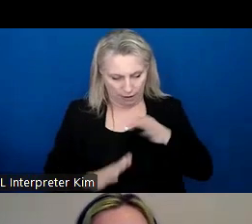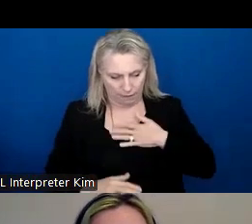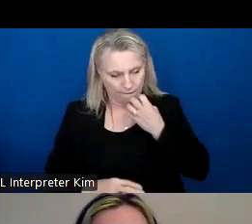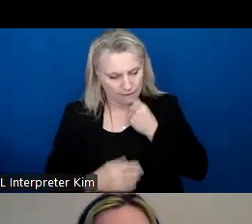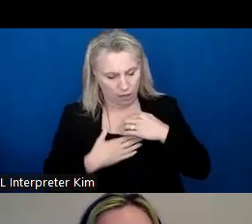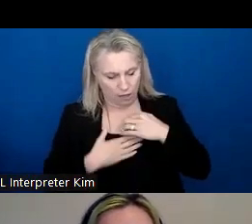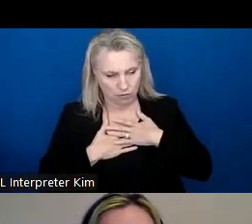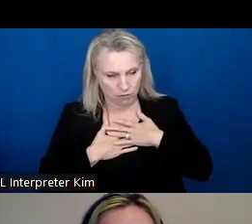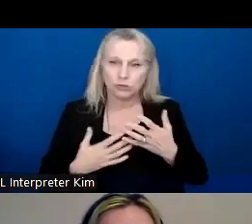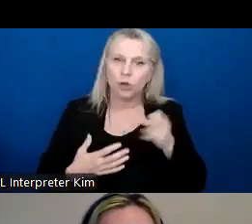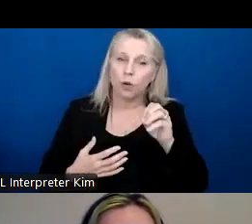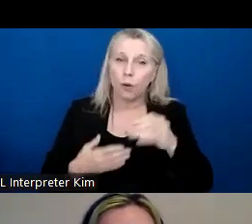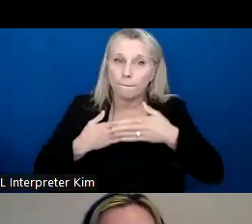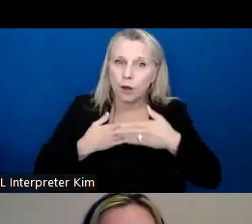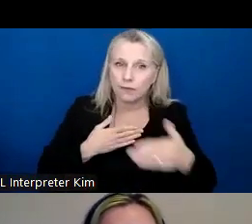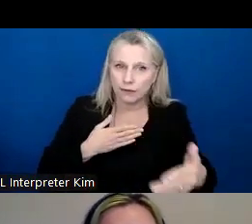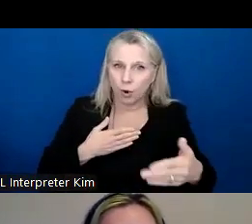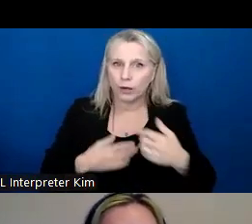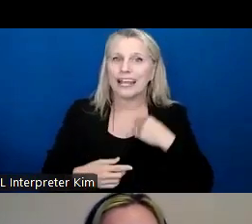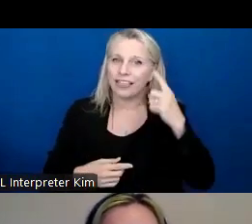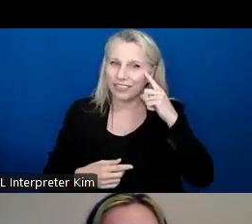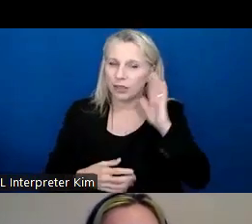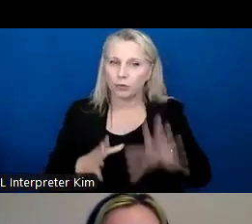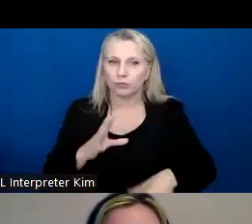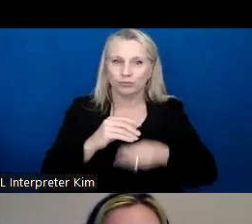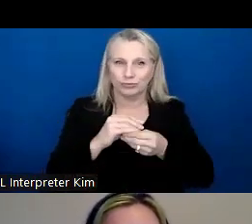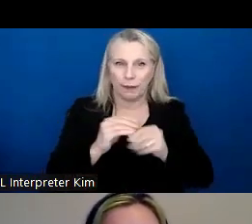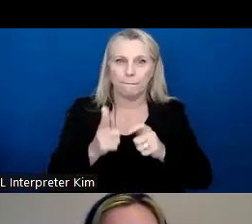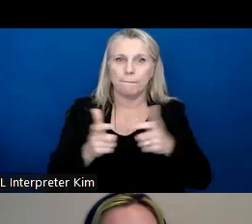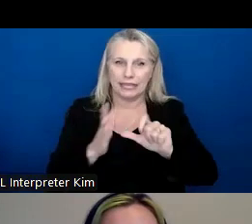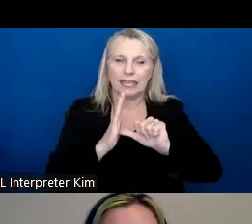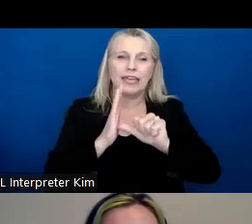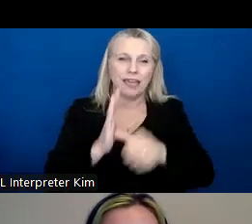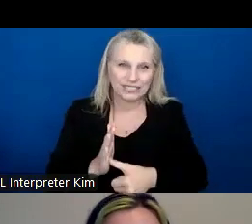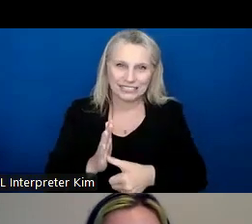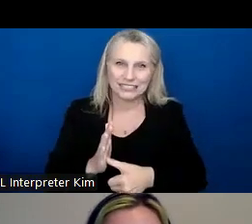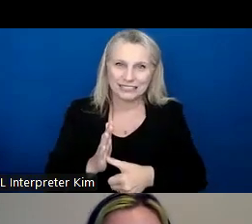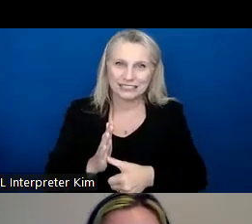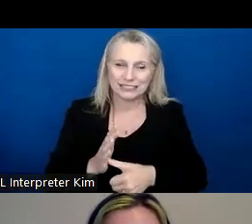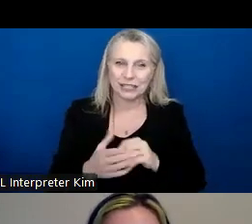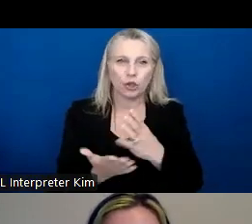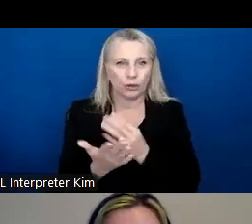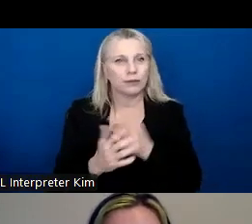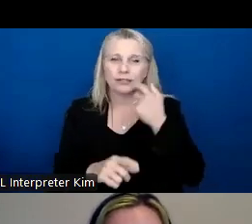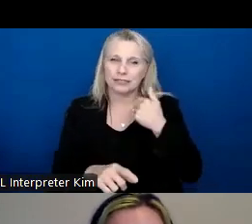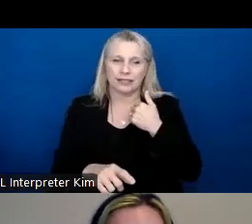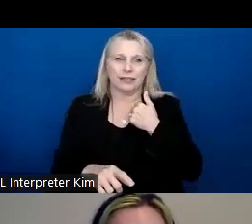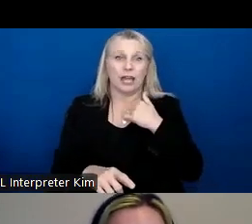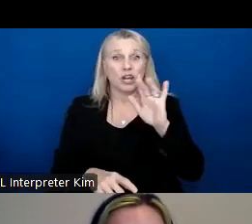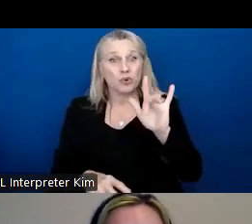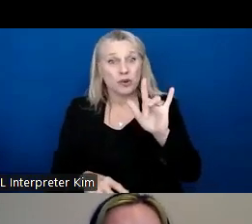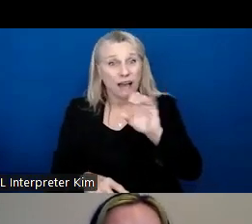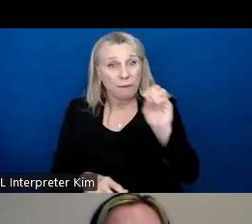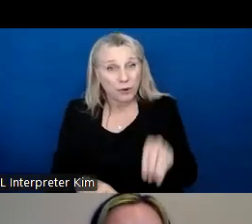so moving forward, I think that will be a bigger emphasis as well, because it just, yeah, 25